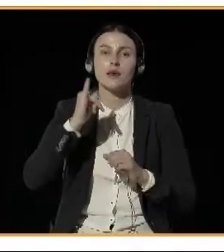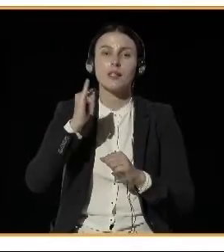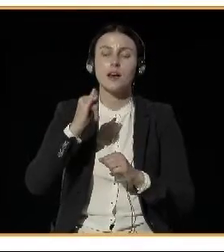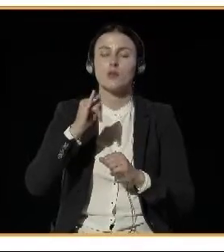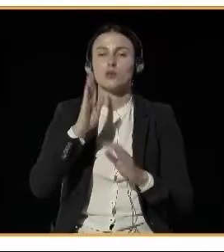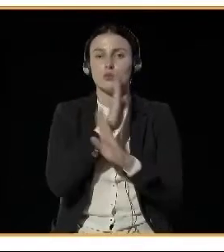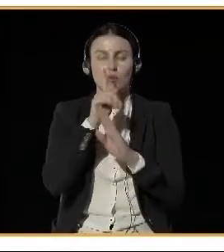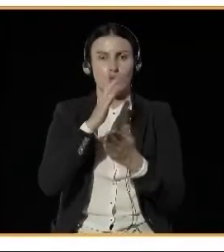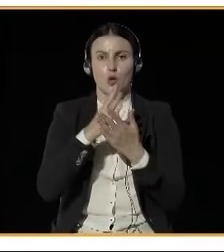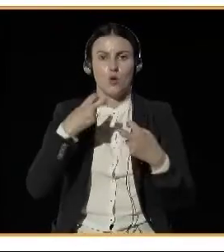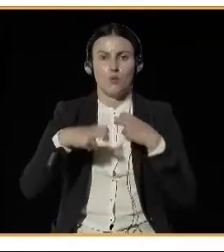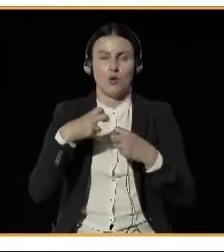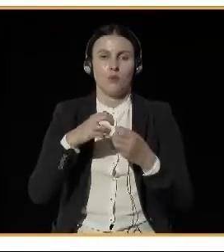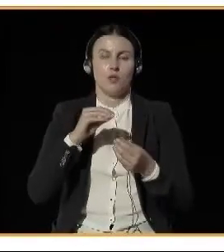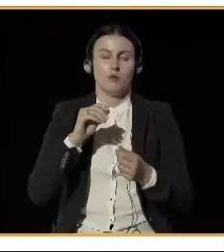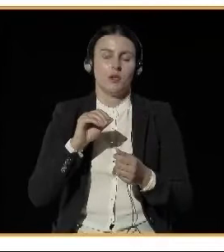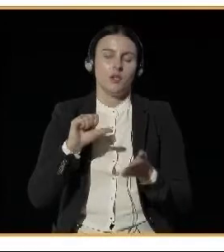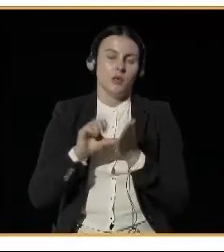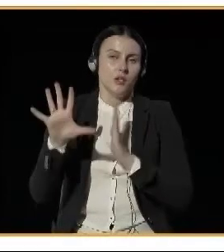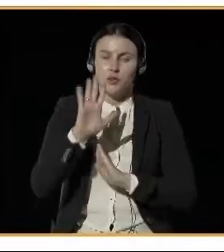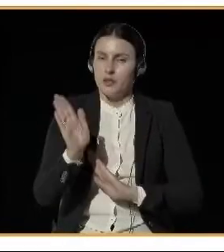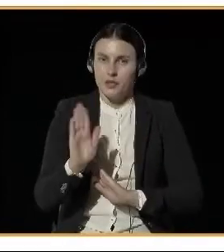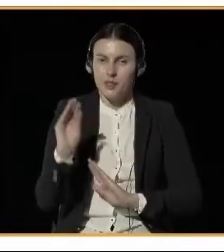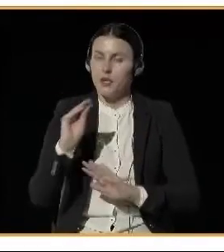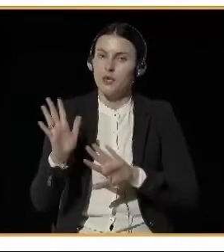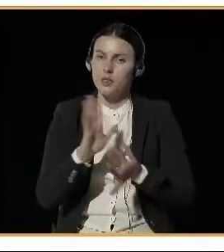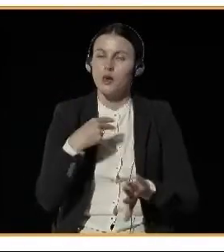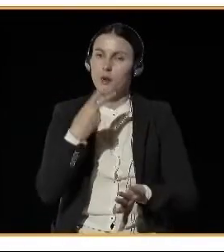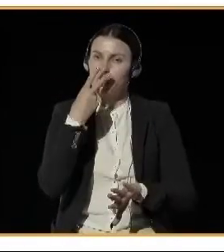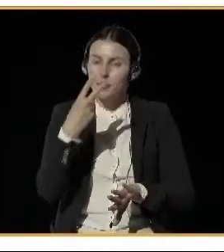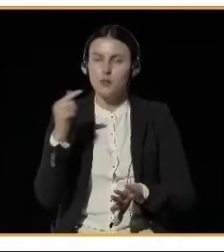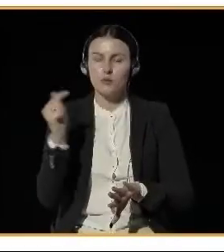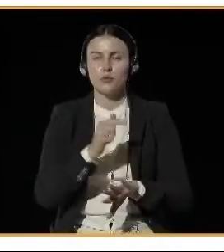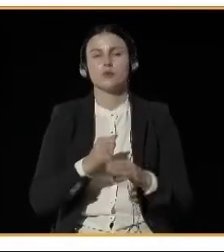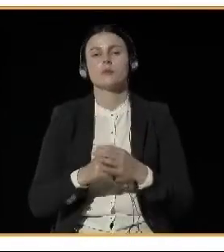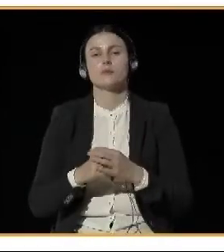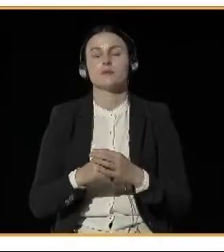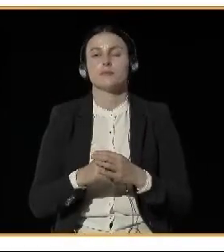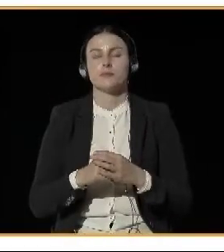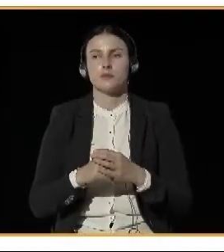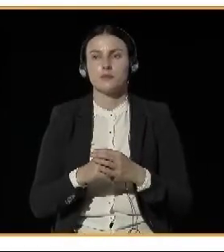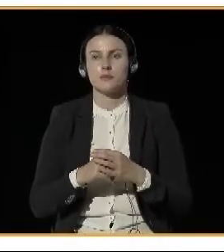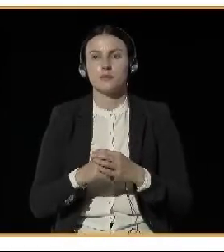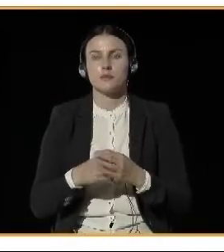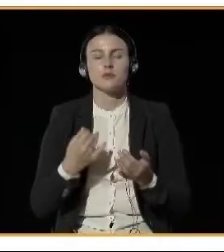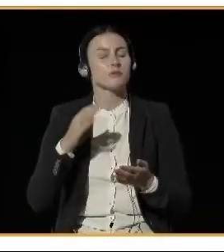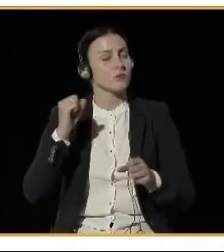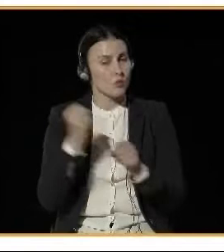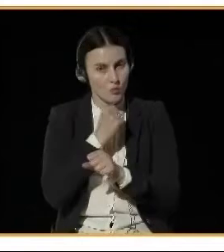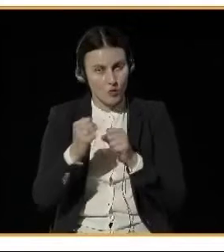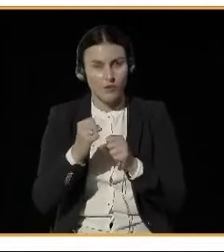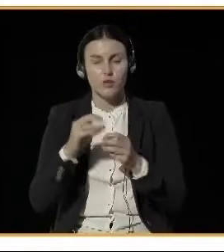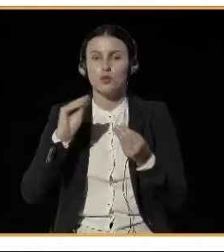have to face some severe problems with health